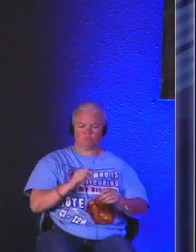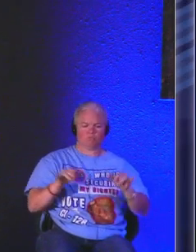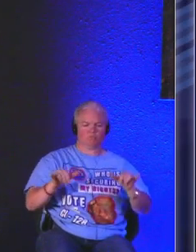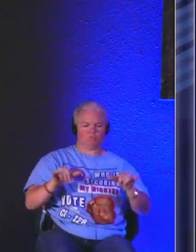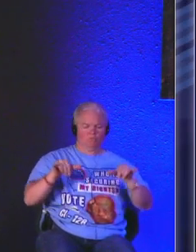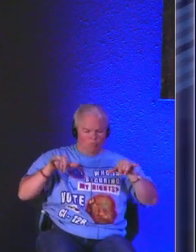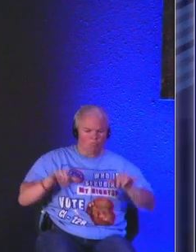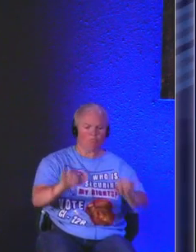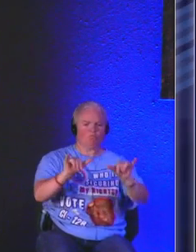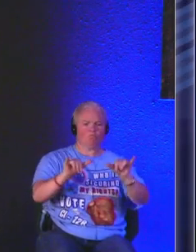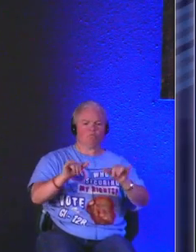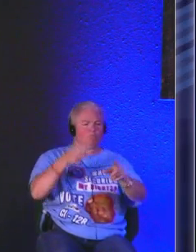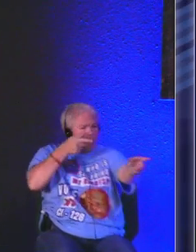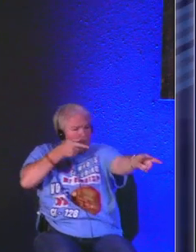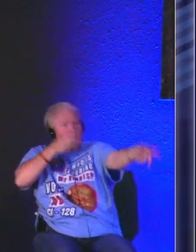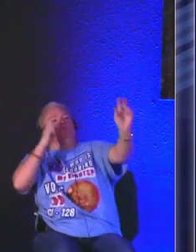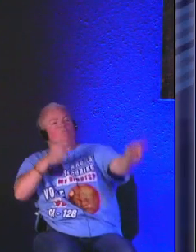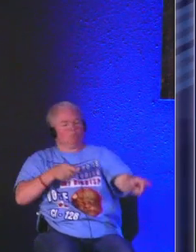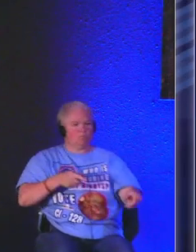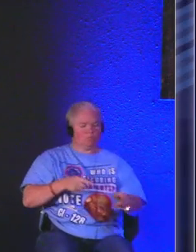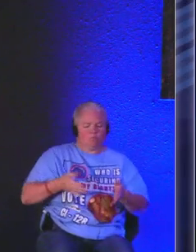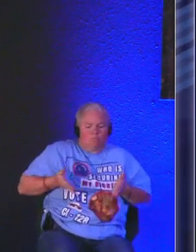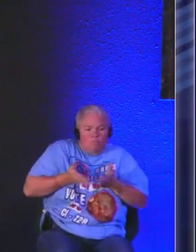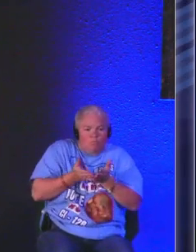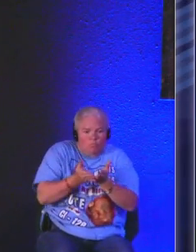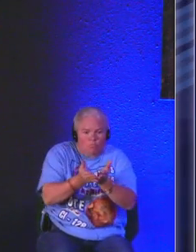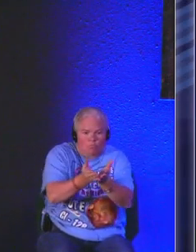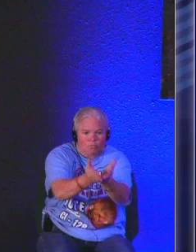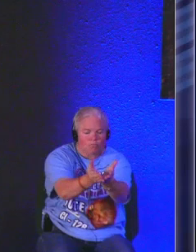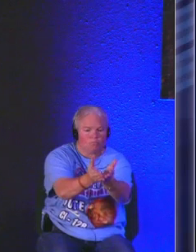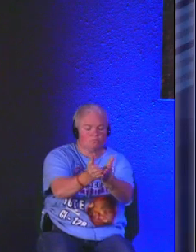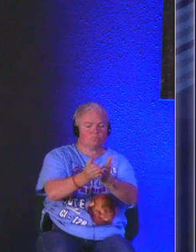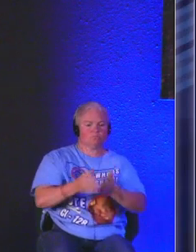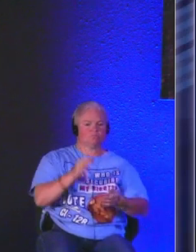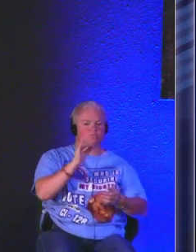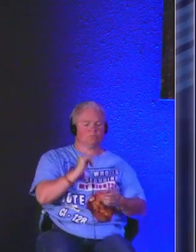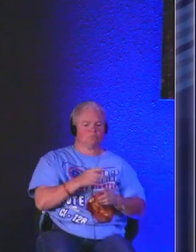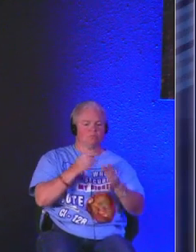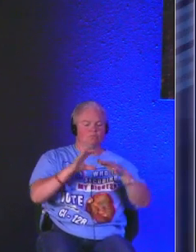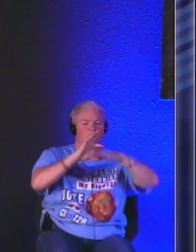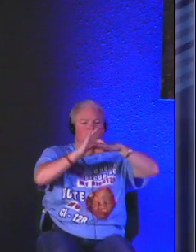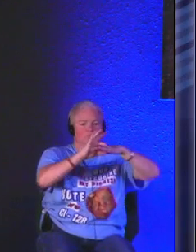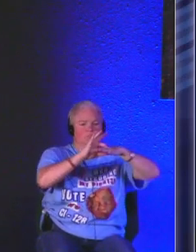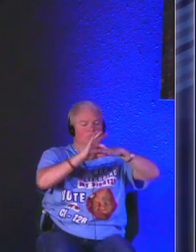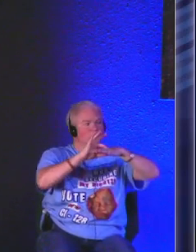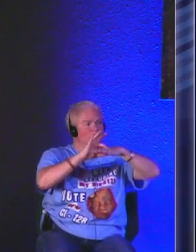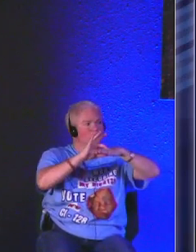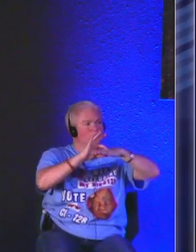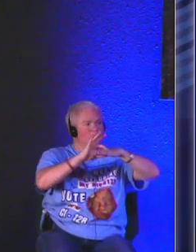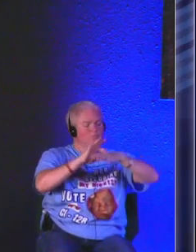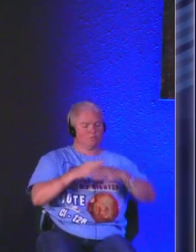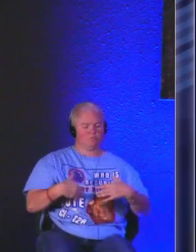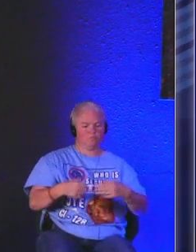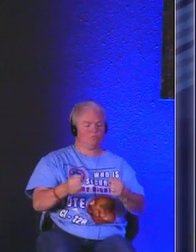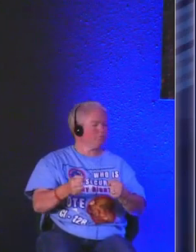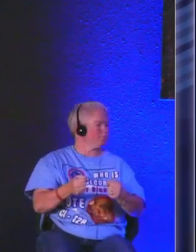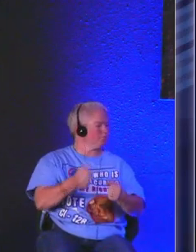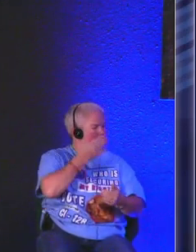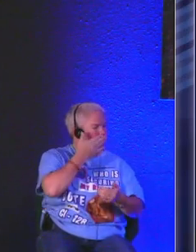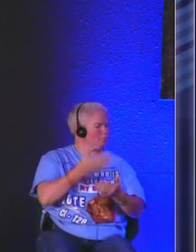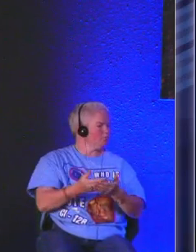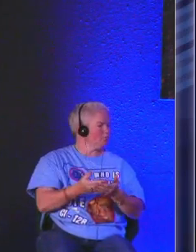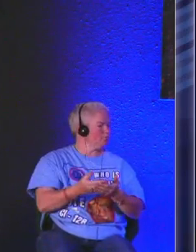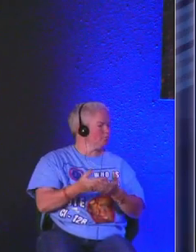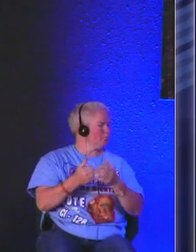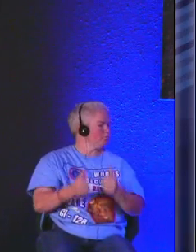still go hunting or boating or man I can still get a good stake and everything is just well and good